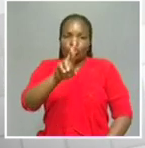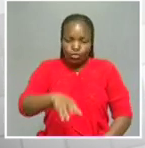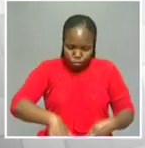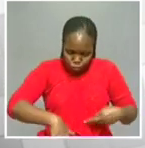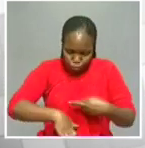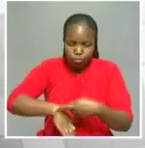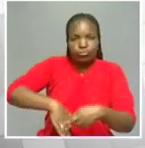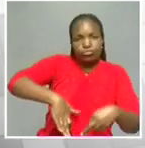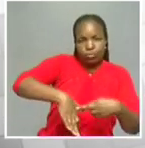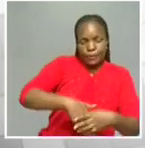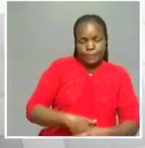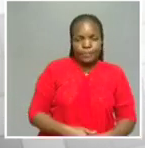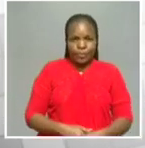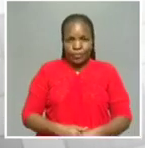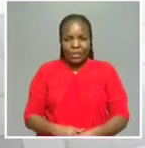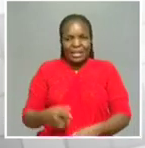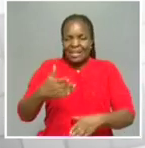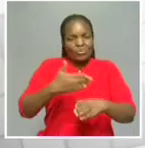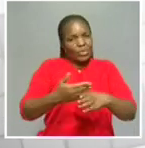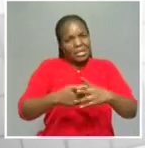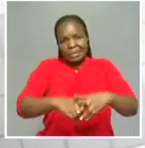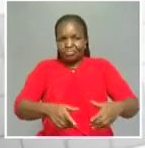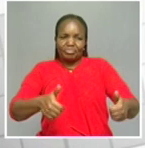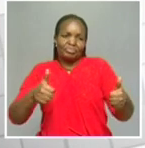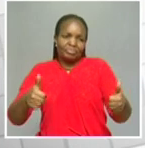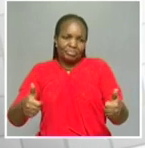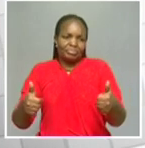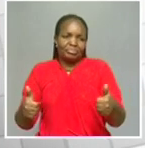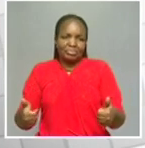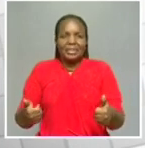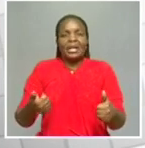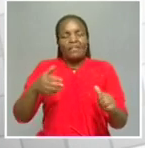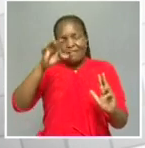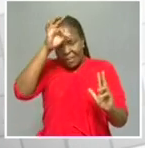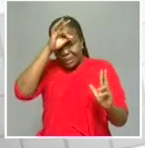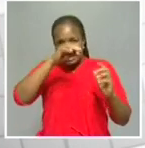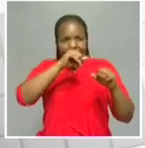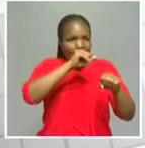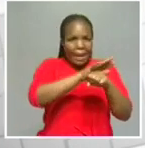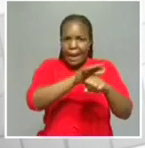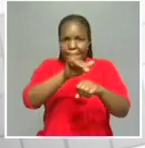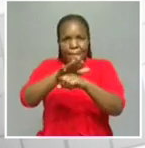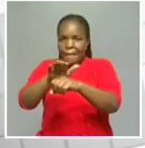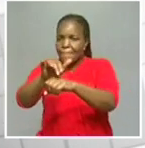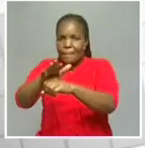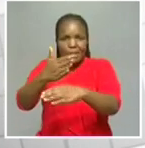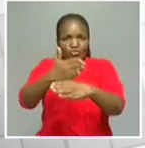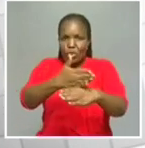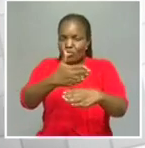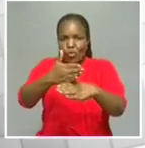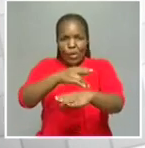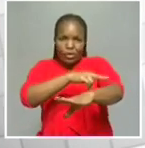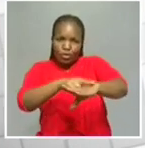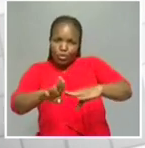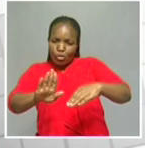And I can tell you that that has been all done. All the police officers were deployed in most of the regions. This is the